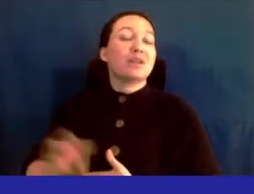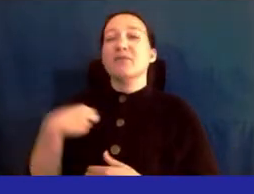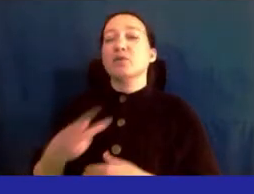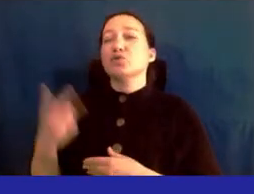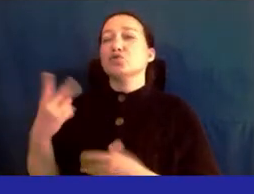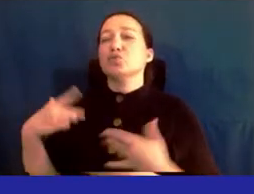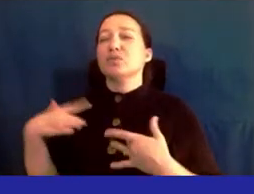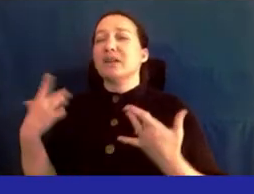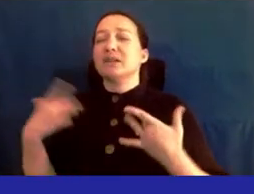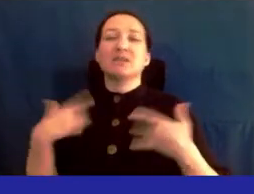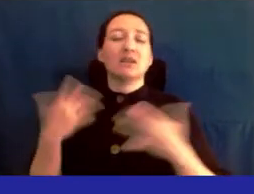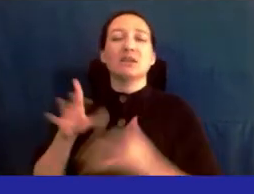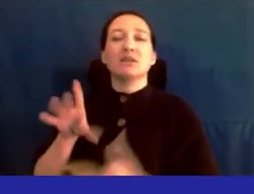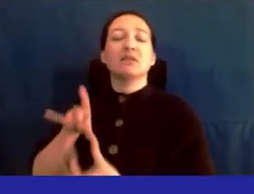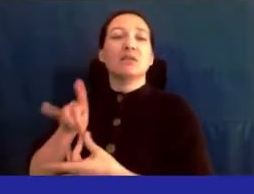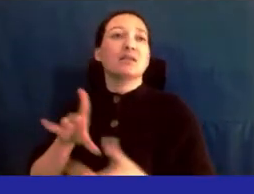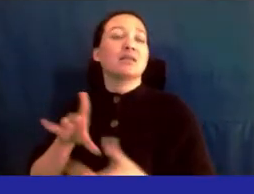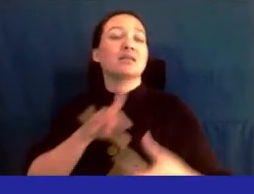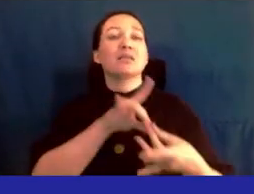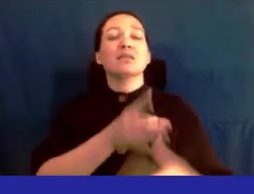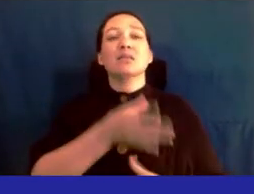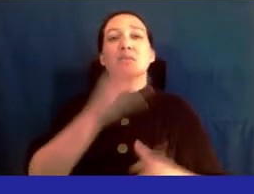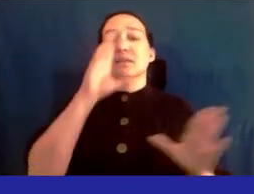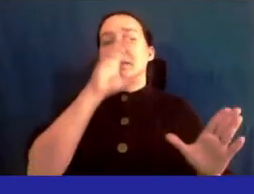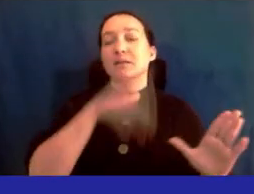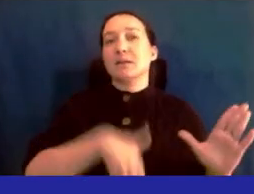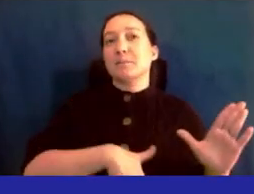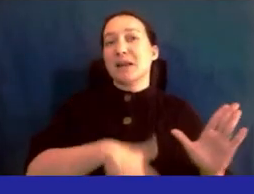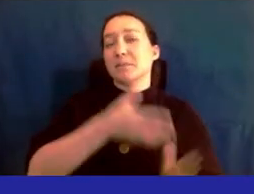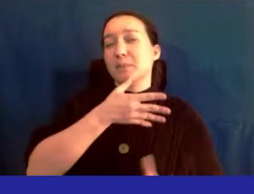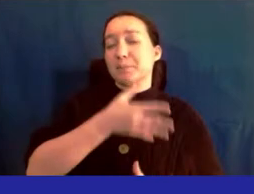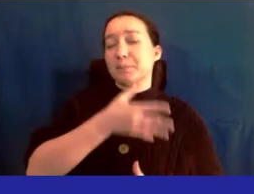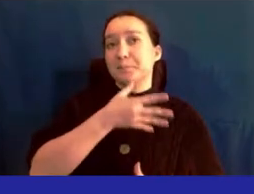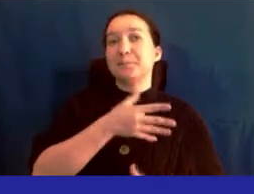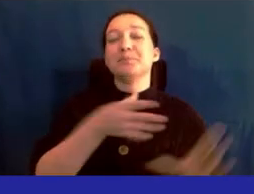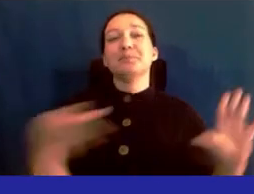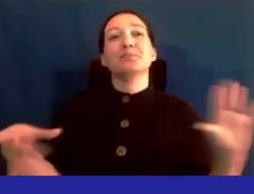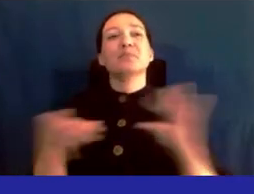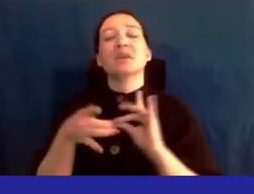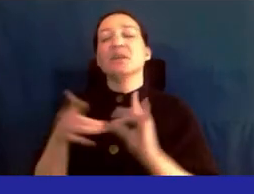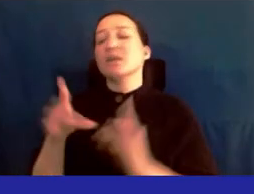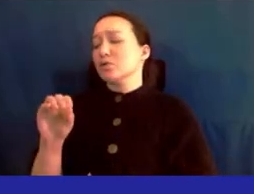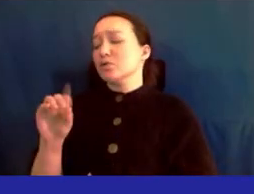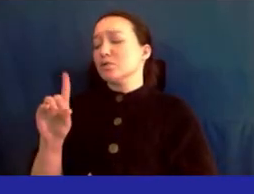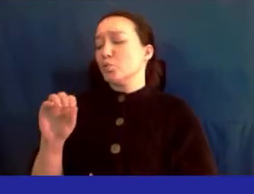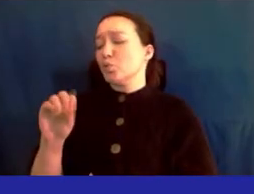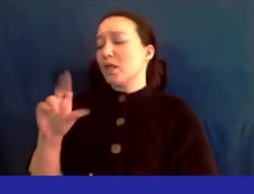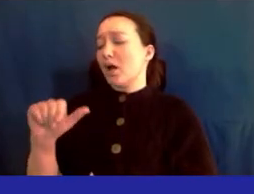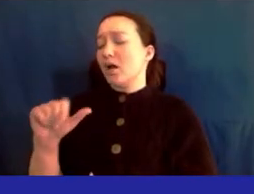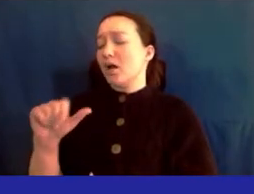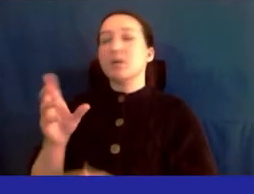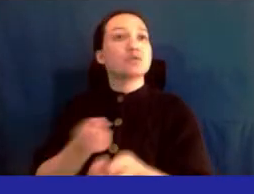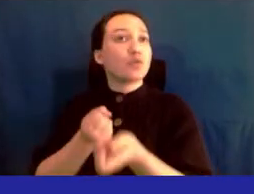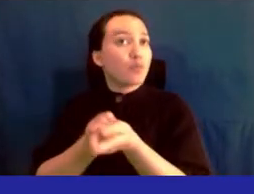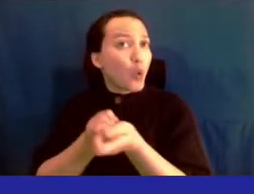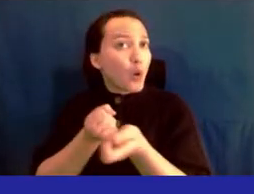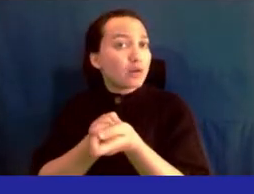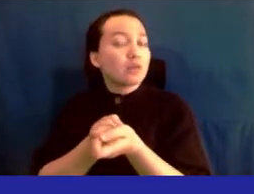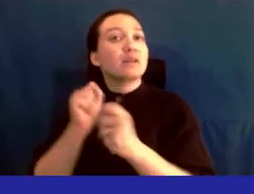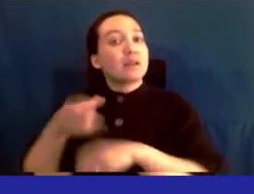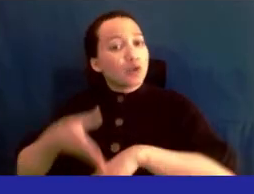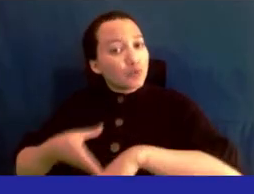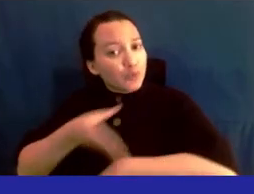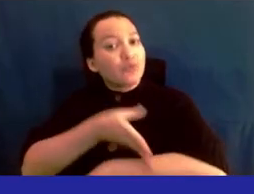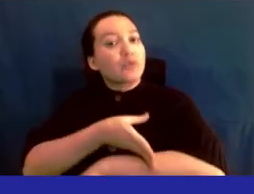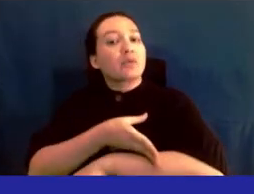We were able to connect expecting mothers throughout our communities to doulas who could provide support needed to improve